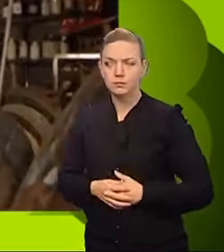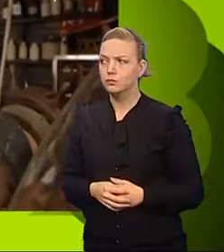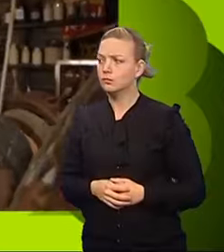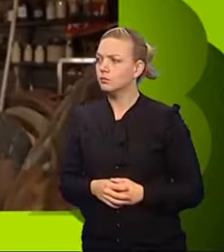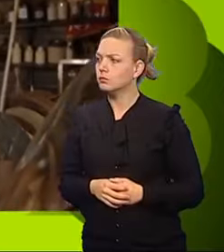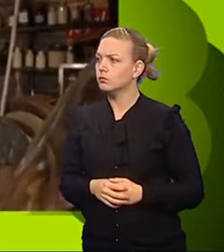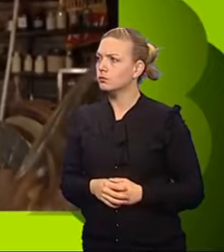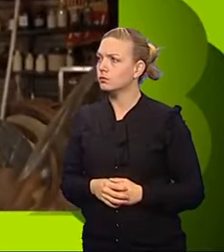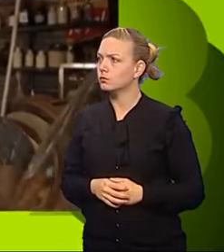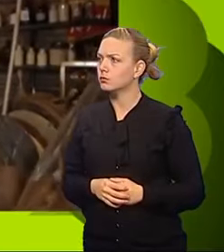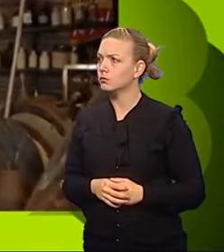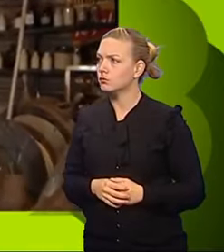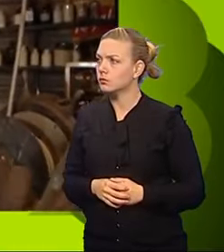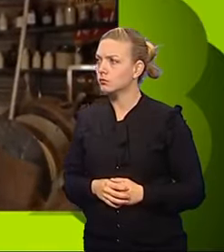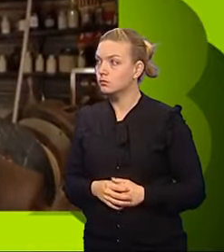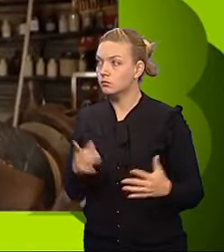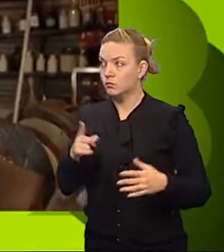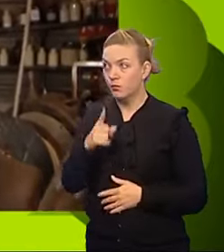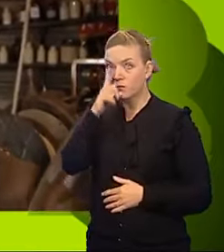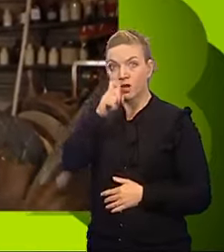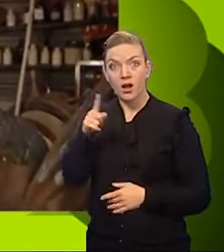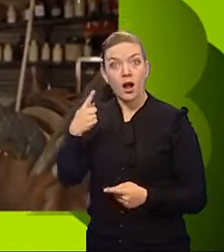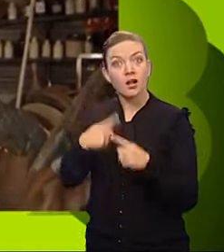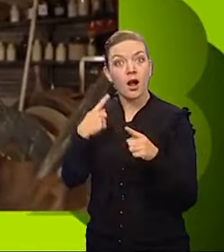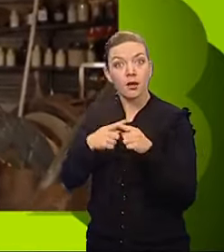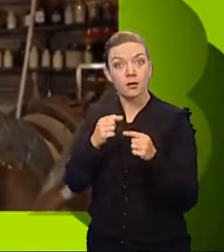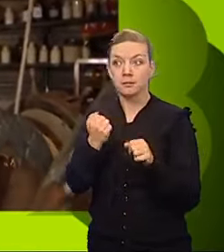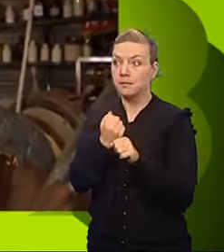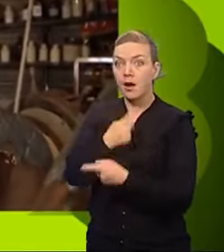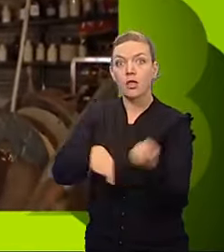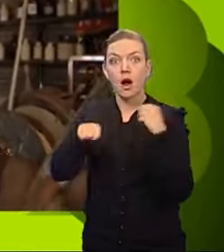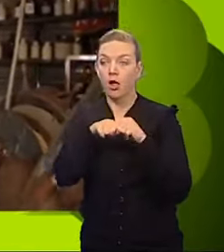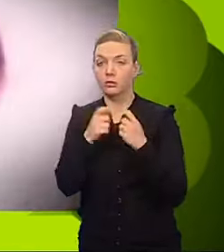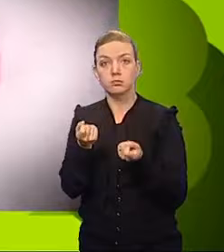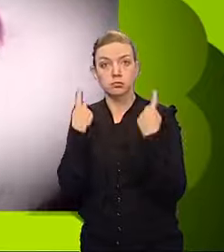the saboteur! Can Elliot fool the others? I hope so. Or he's gonna get trapped.